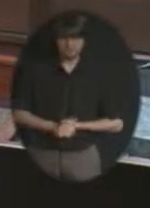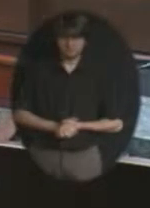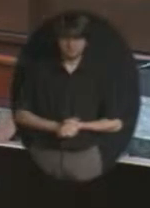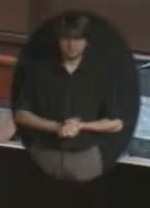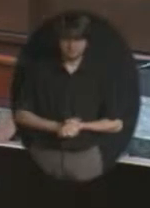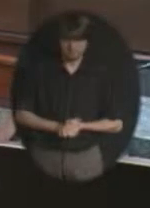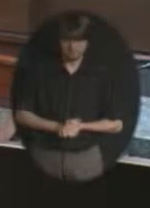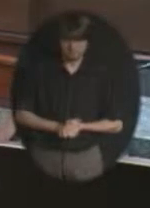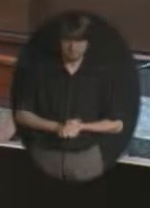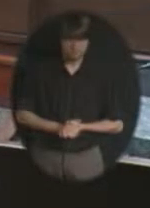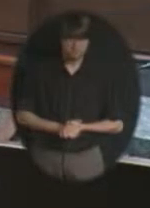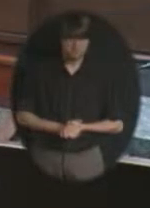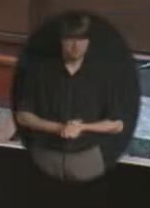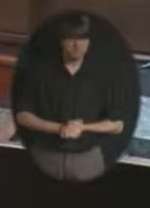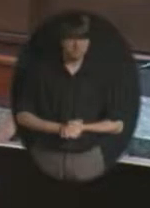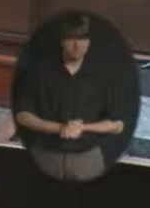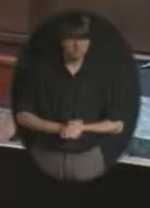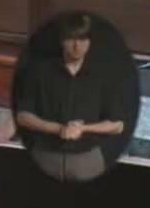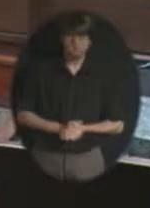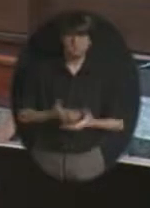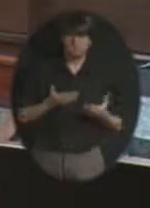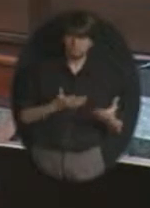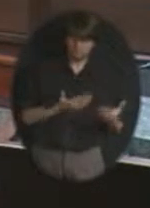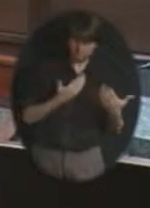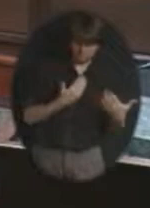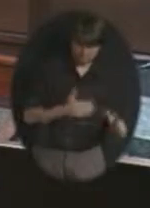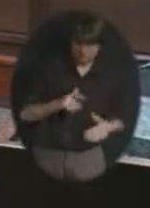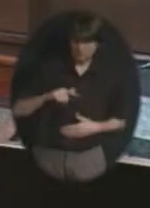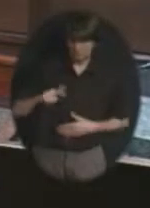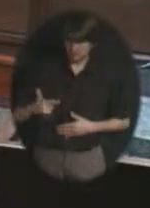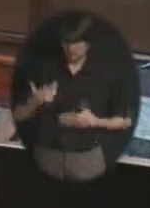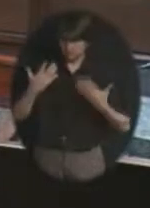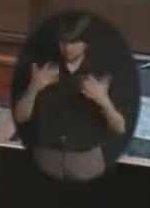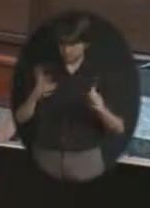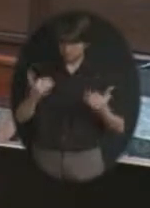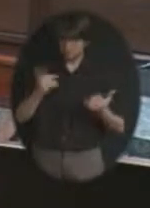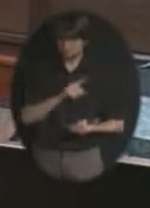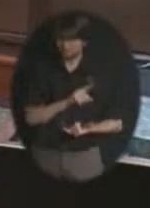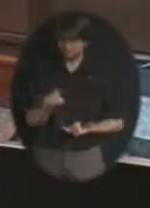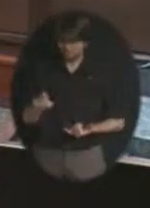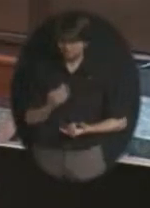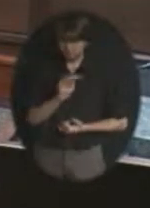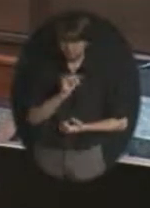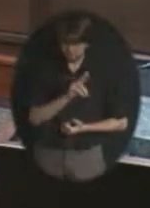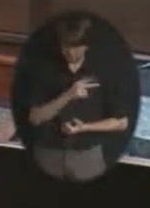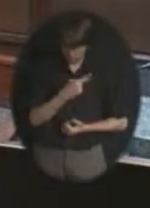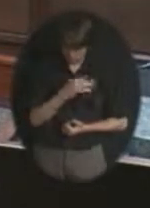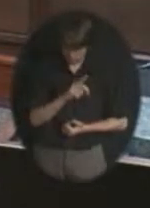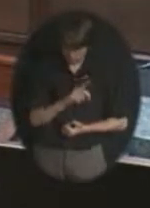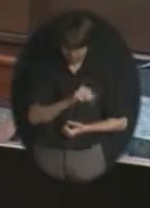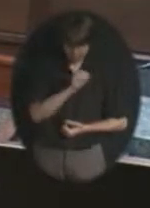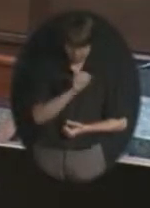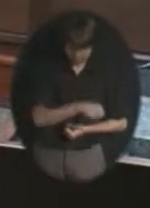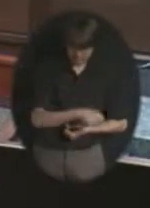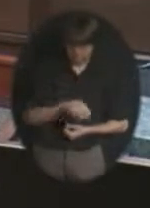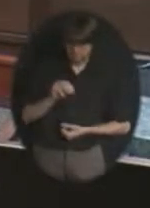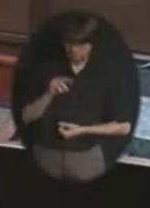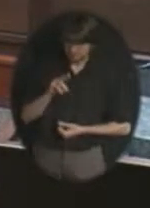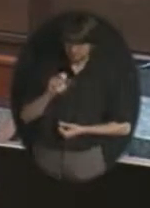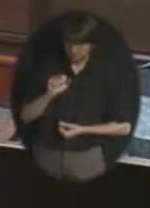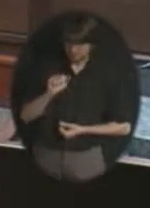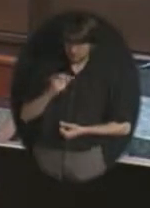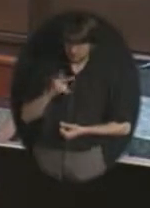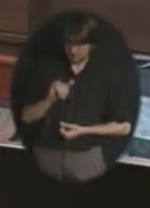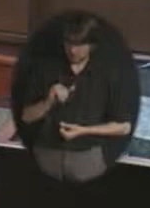Ms. Hibbs, we have a motion by Dr. Daniels and a second by Mr. Parker. Would you call the roll? Mr. Polin. Yes. Ms. Ashley. Yes. Mrs. Felter.